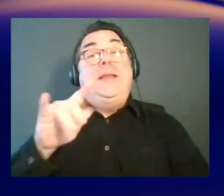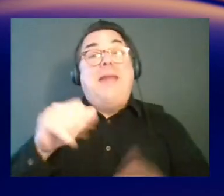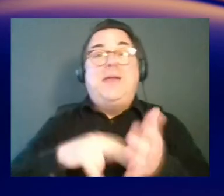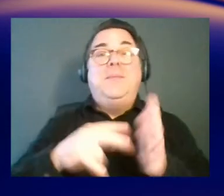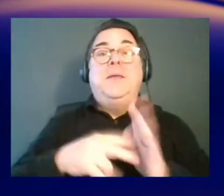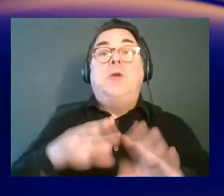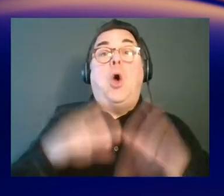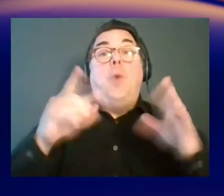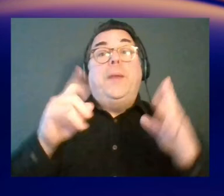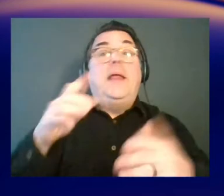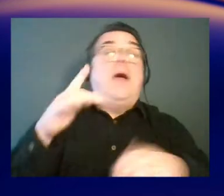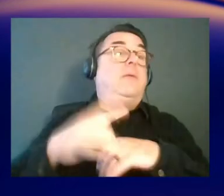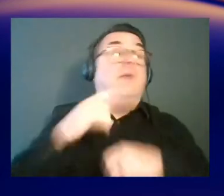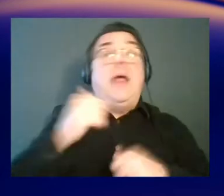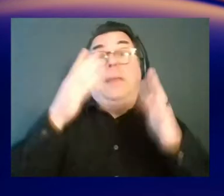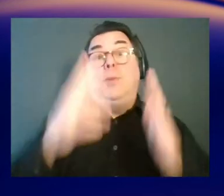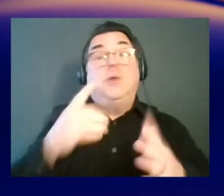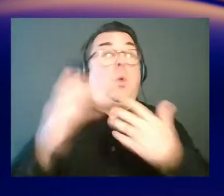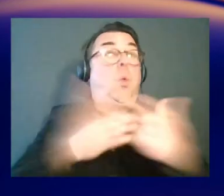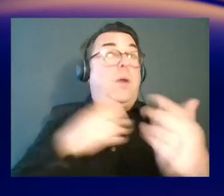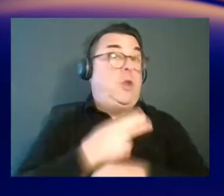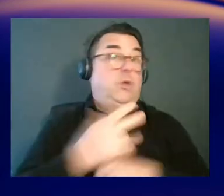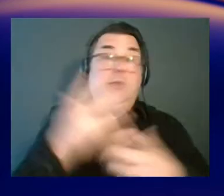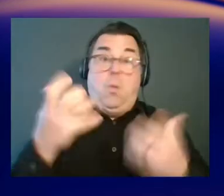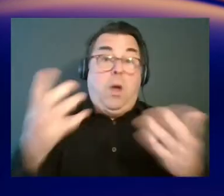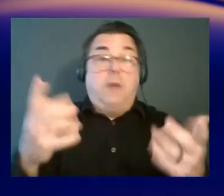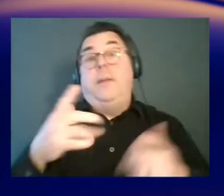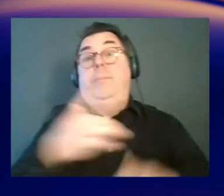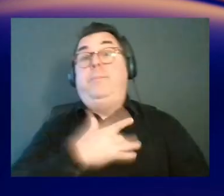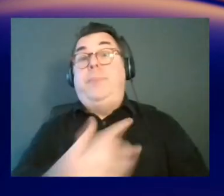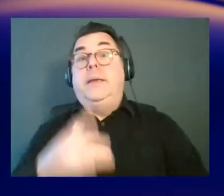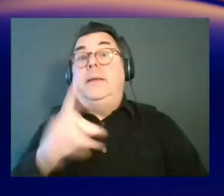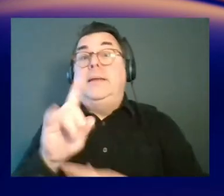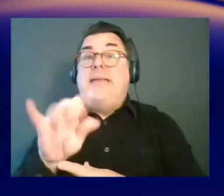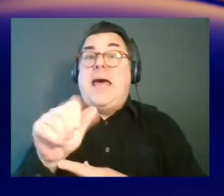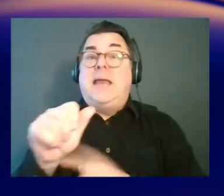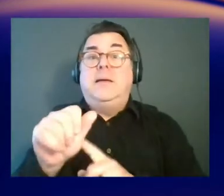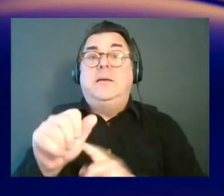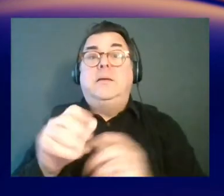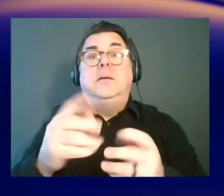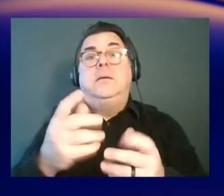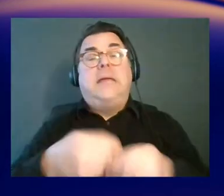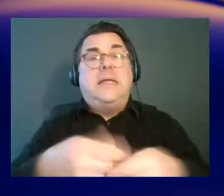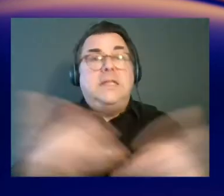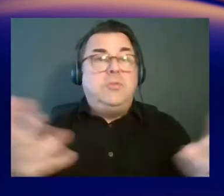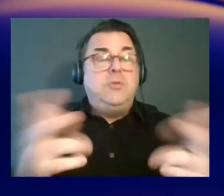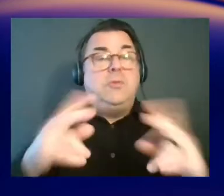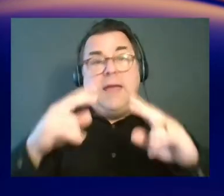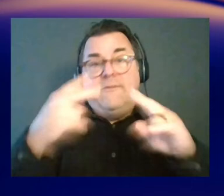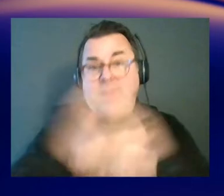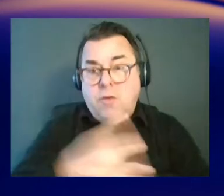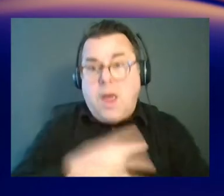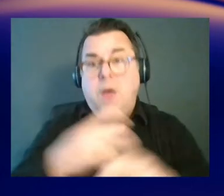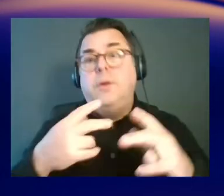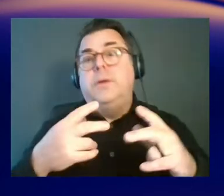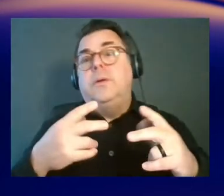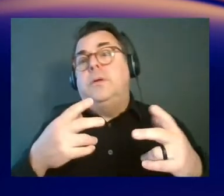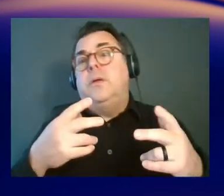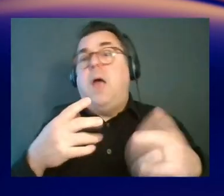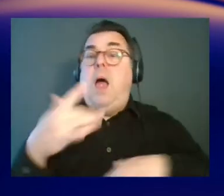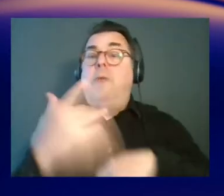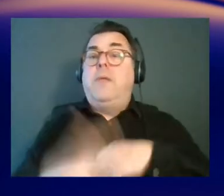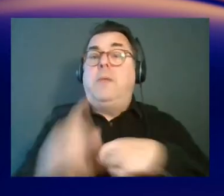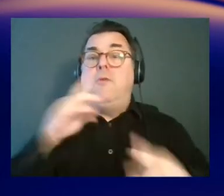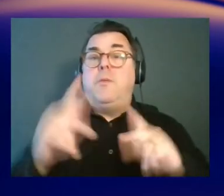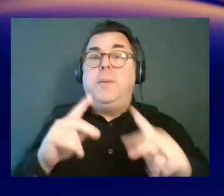data available for anybody for any use. And so typically these are data that are distributable, derivable, and available for people